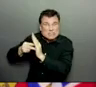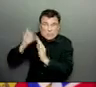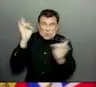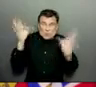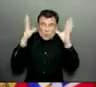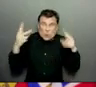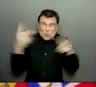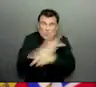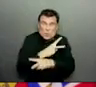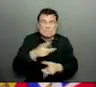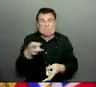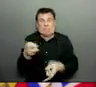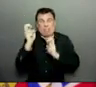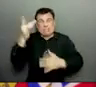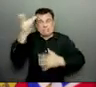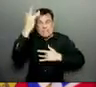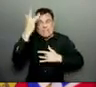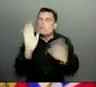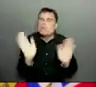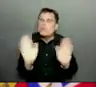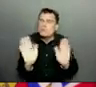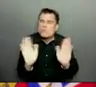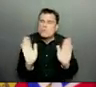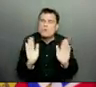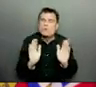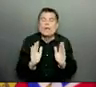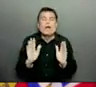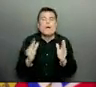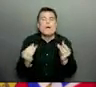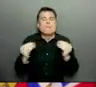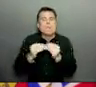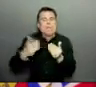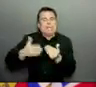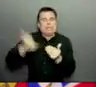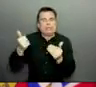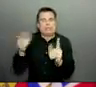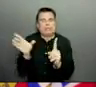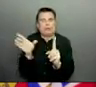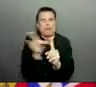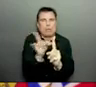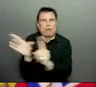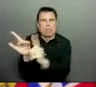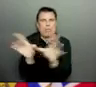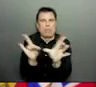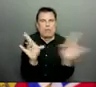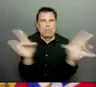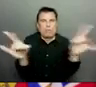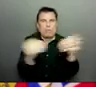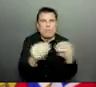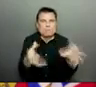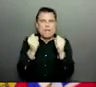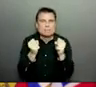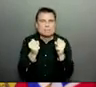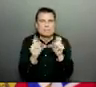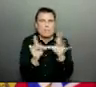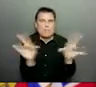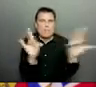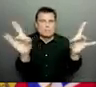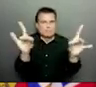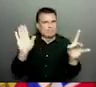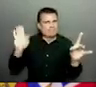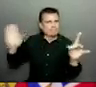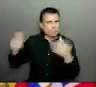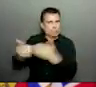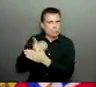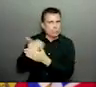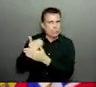more easily. And that is something that we are still trying to understand and figure out. And it could be because one of the changes,